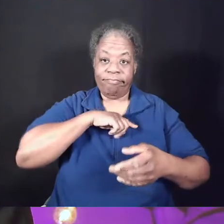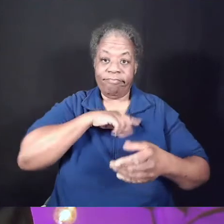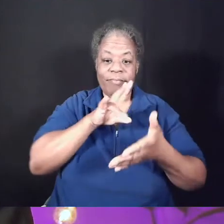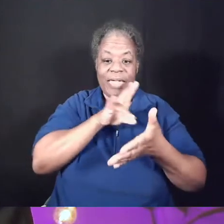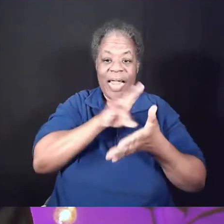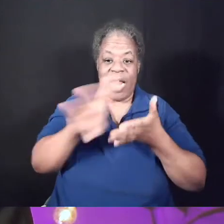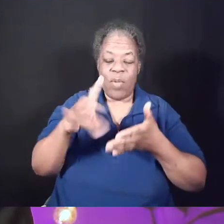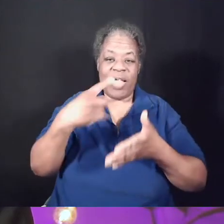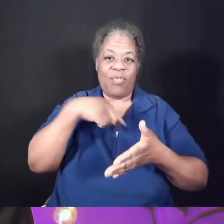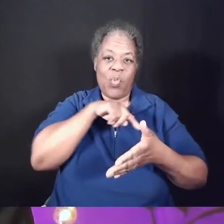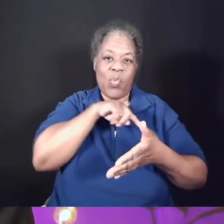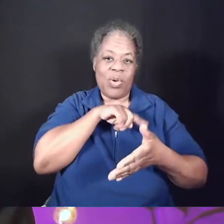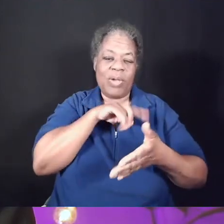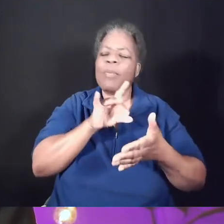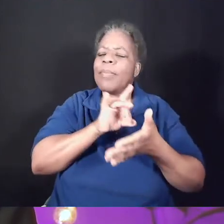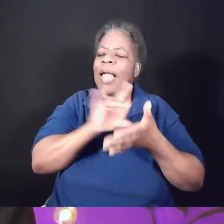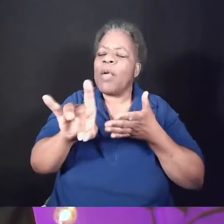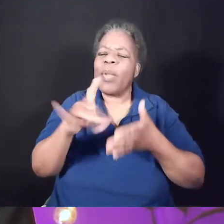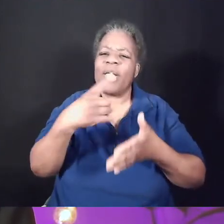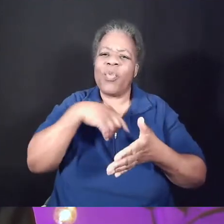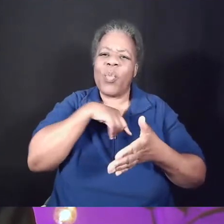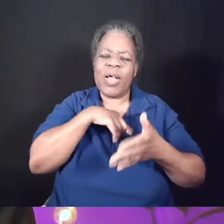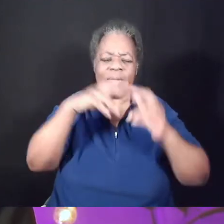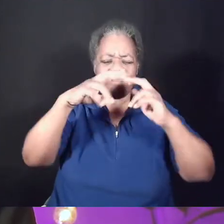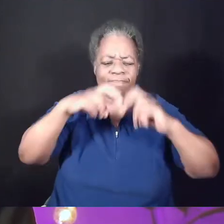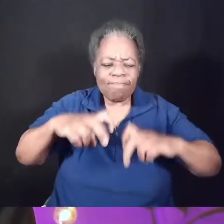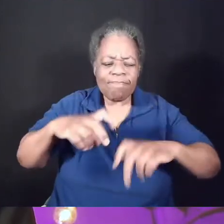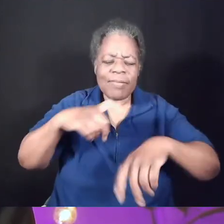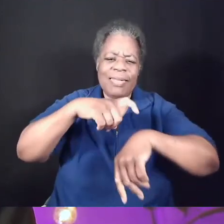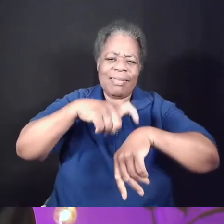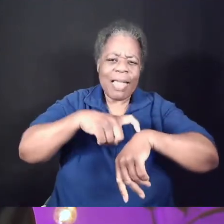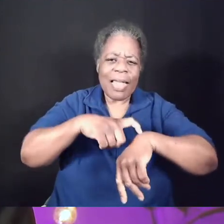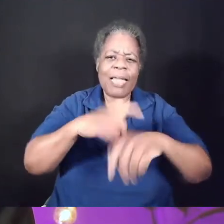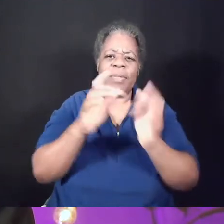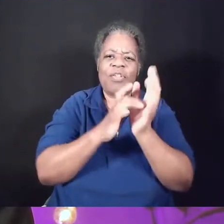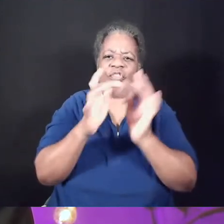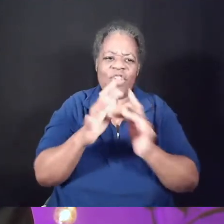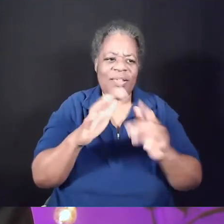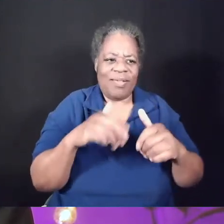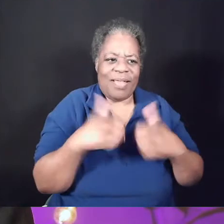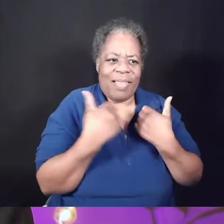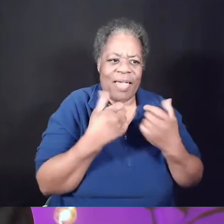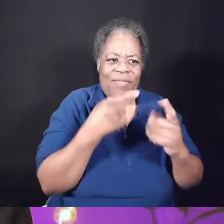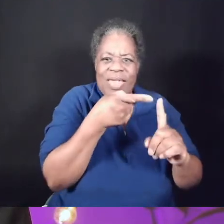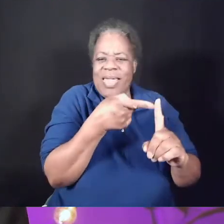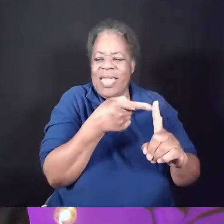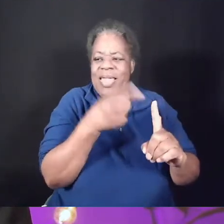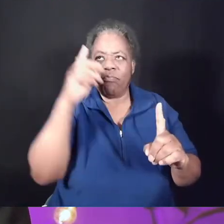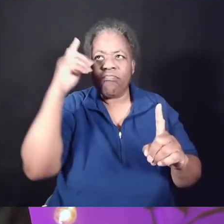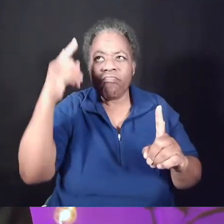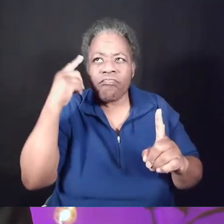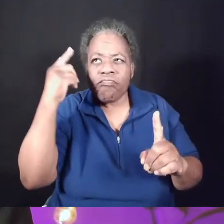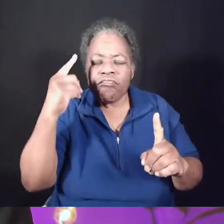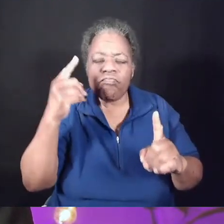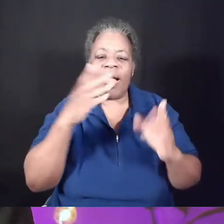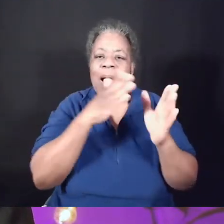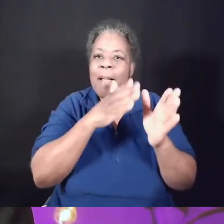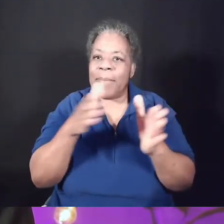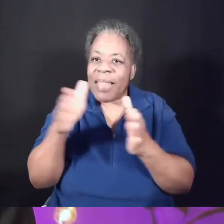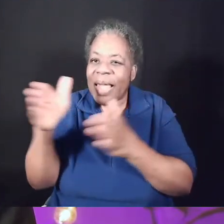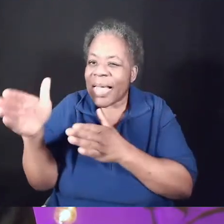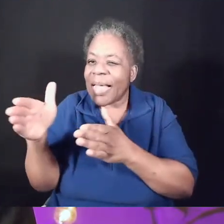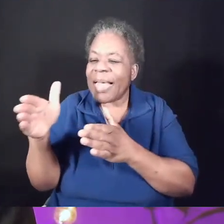in the life of Jesus. A time he'd wondered about, planned towards, and waited for. A time of monumental